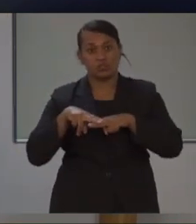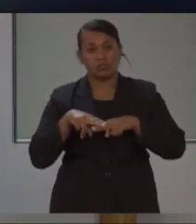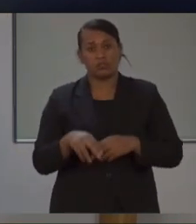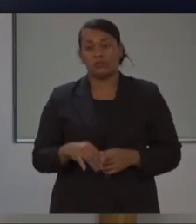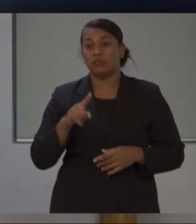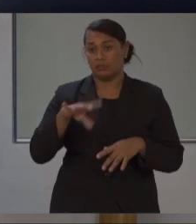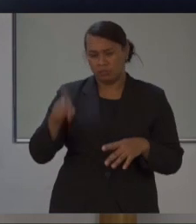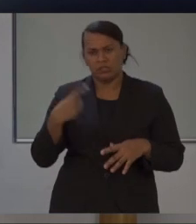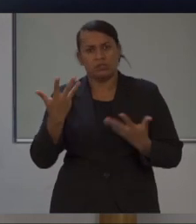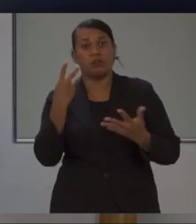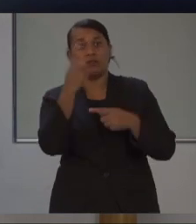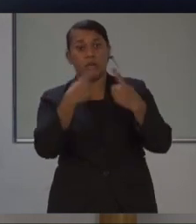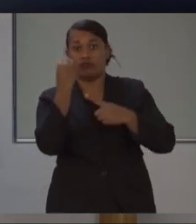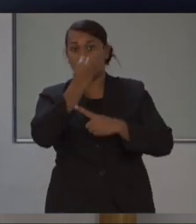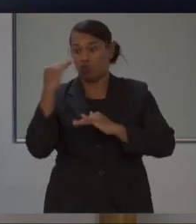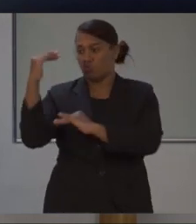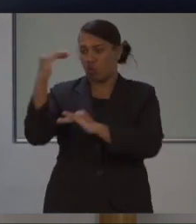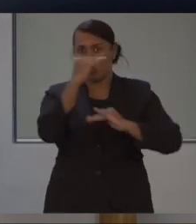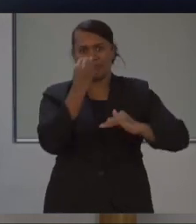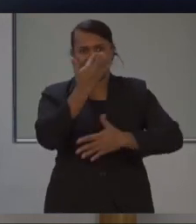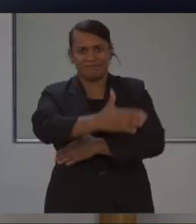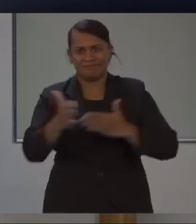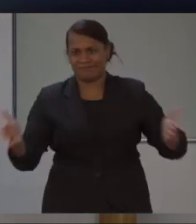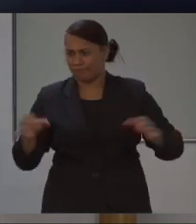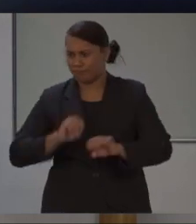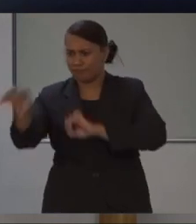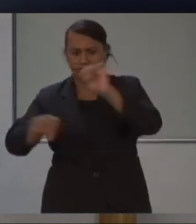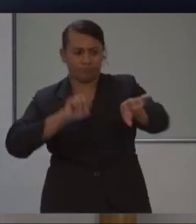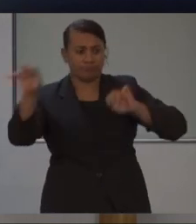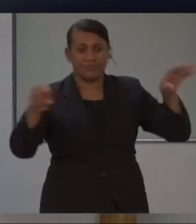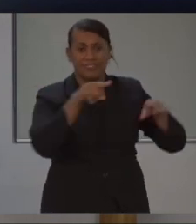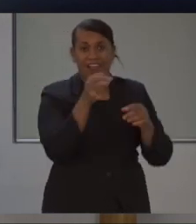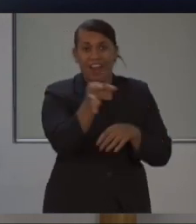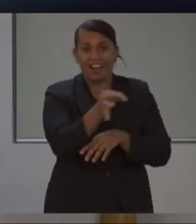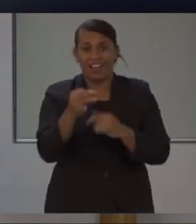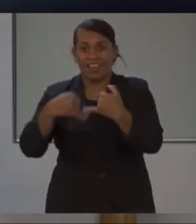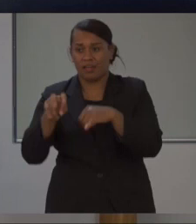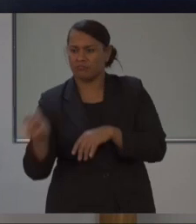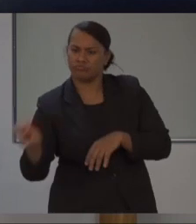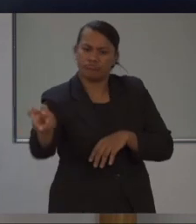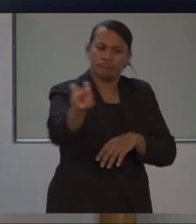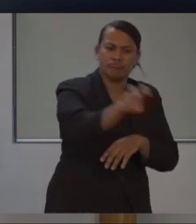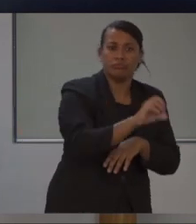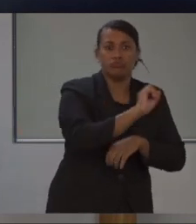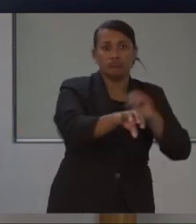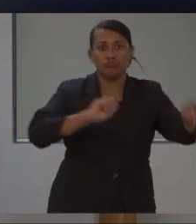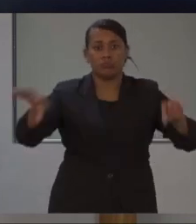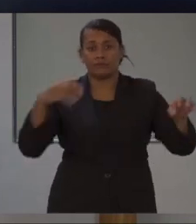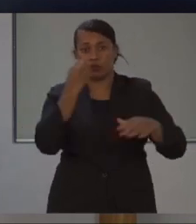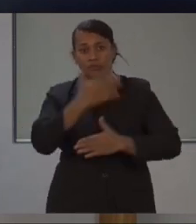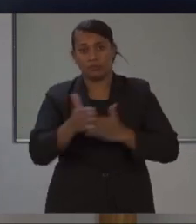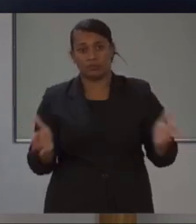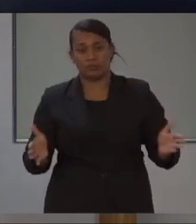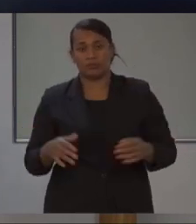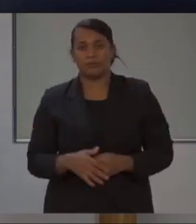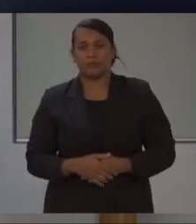and other supplies being delivered to even the most remote corners of the country. And